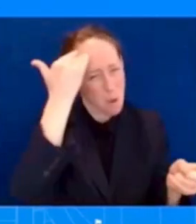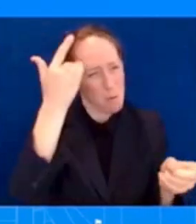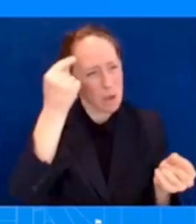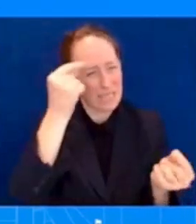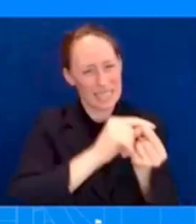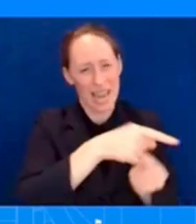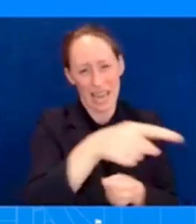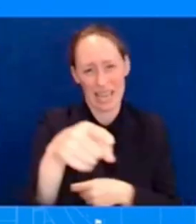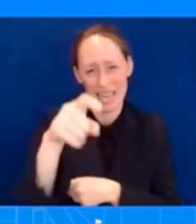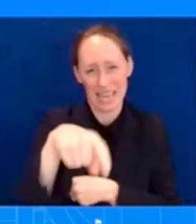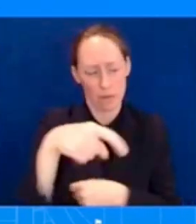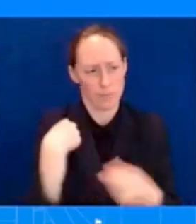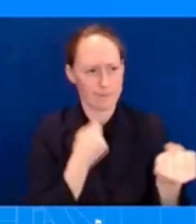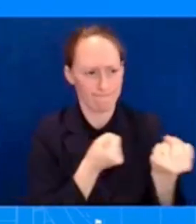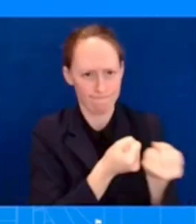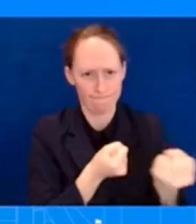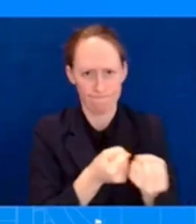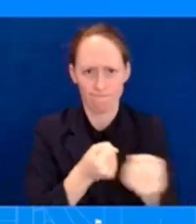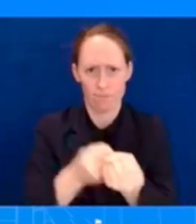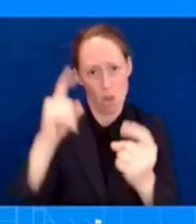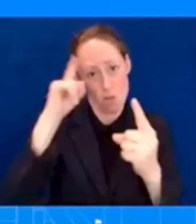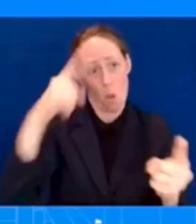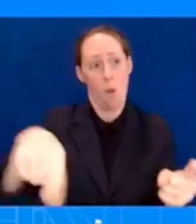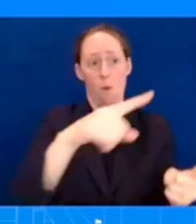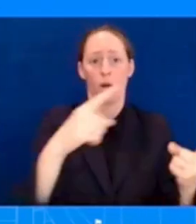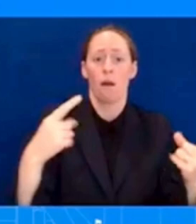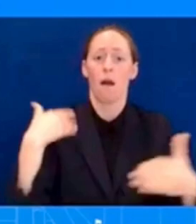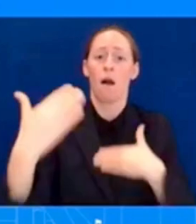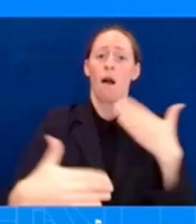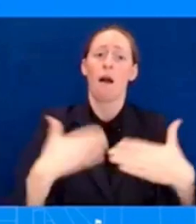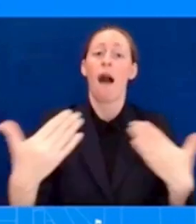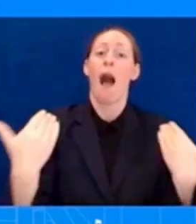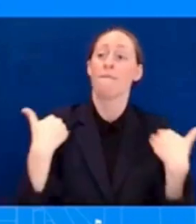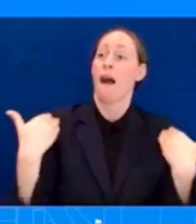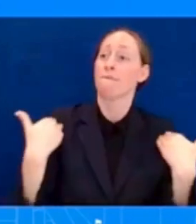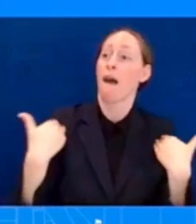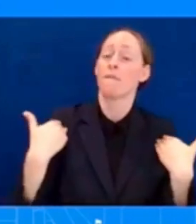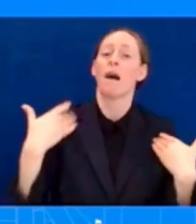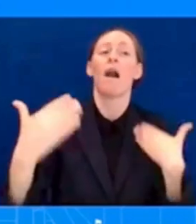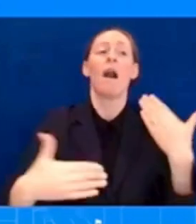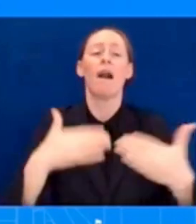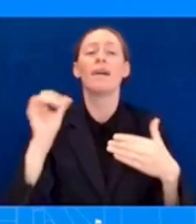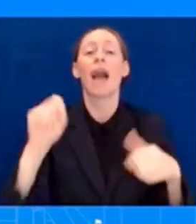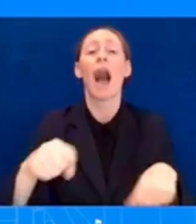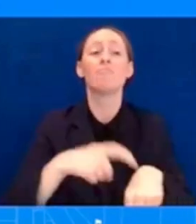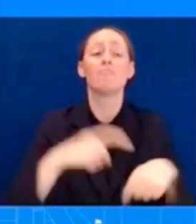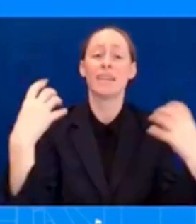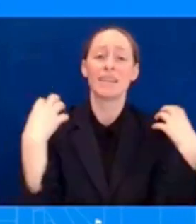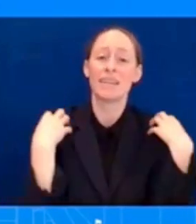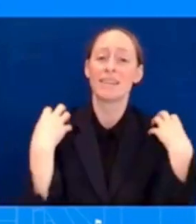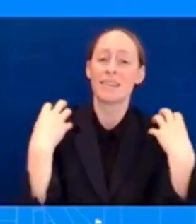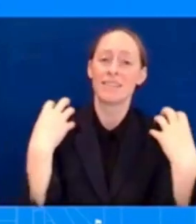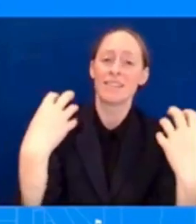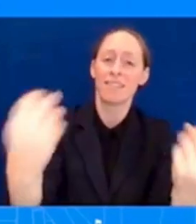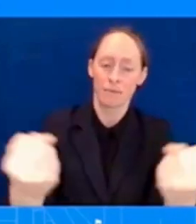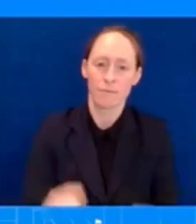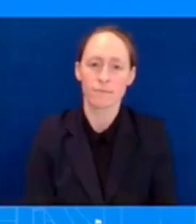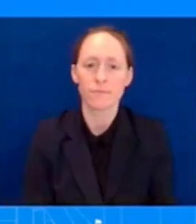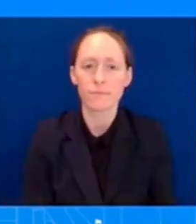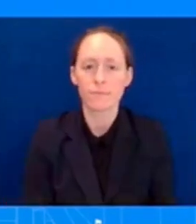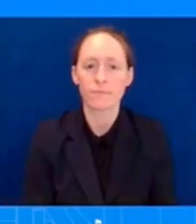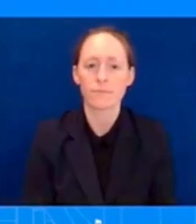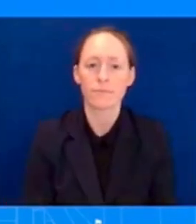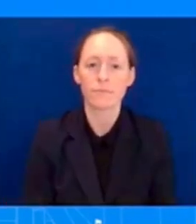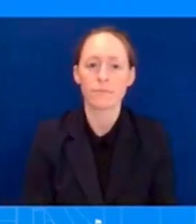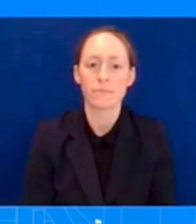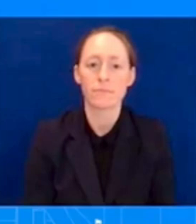we also want to make sure that we are getting all of the appropriate information out to survivors so we are working with our state and local partners to ensure that our